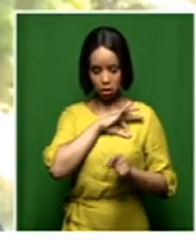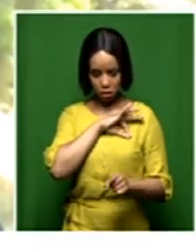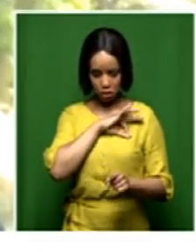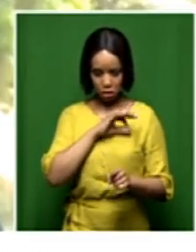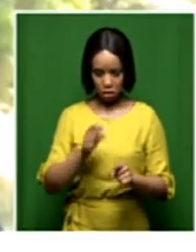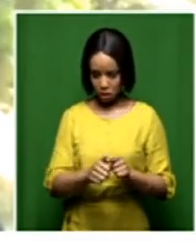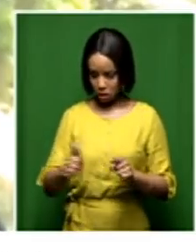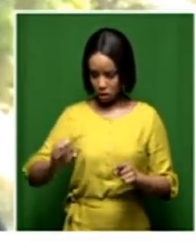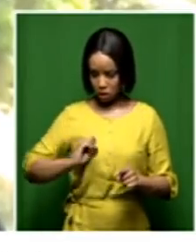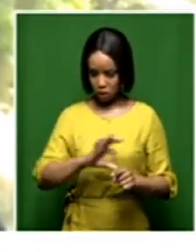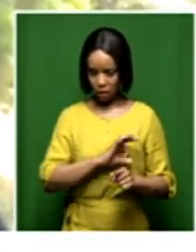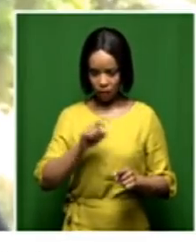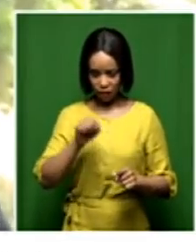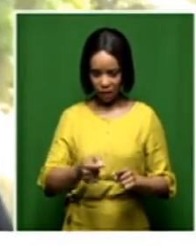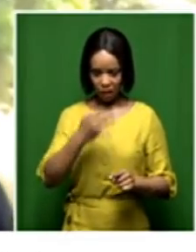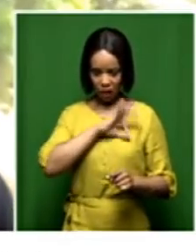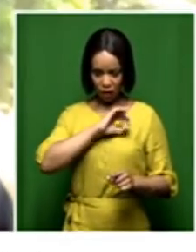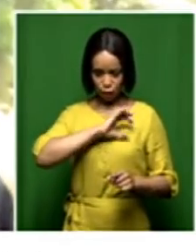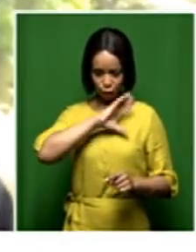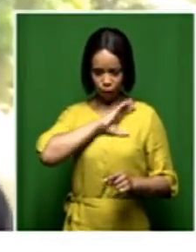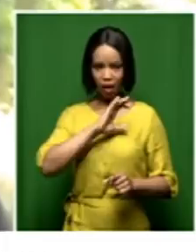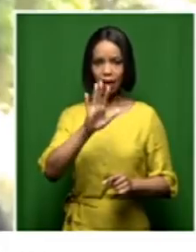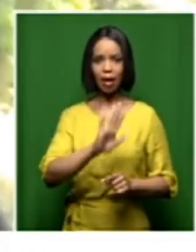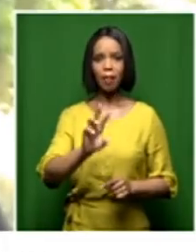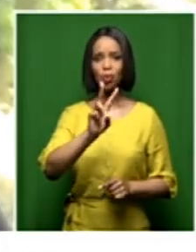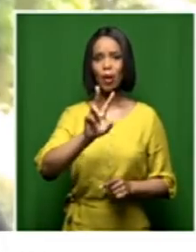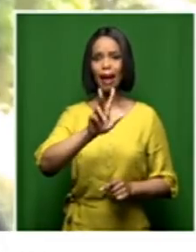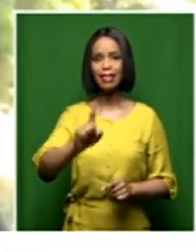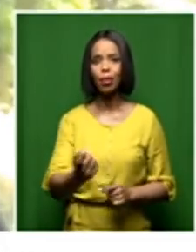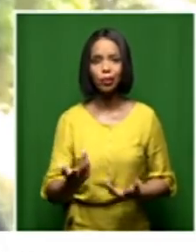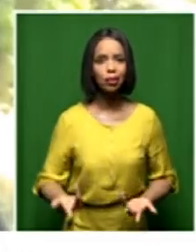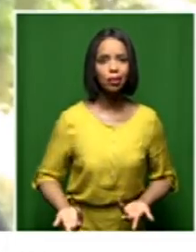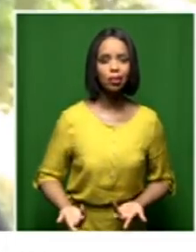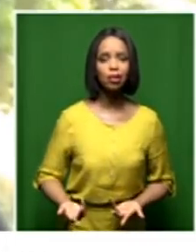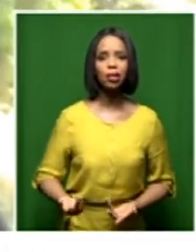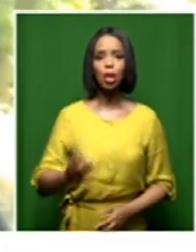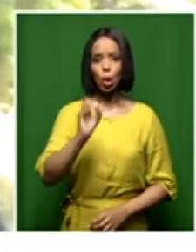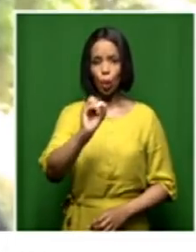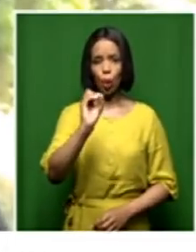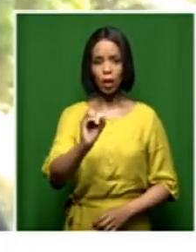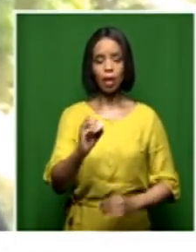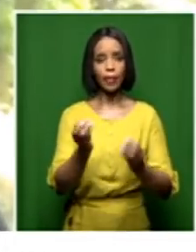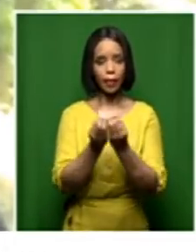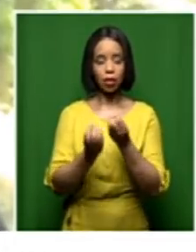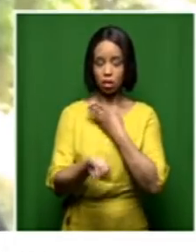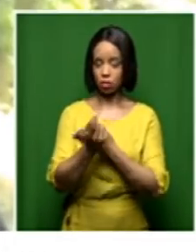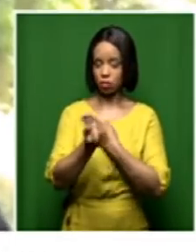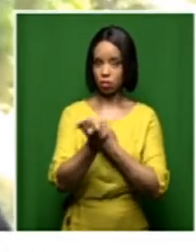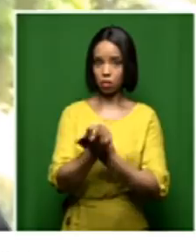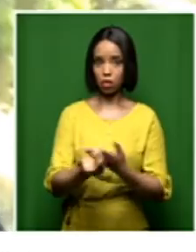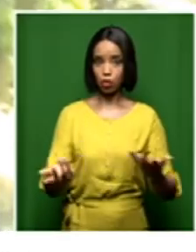,008 difference, there's a low staff morale that you have in the NPA.